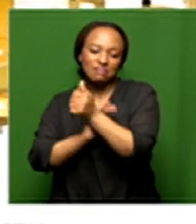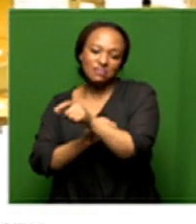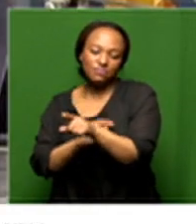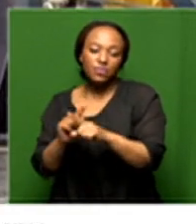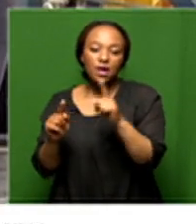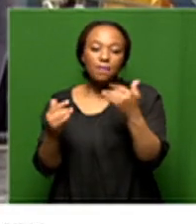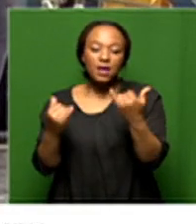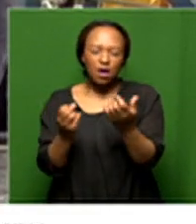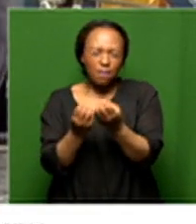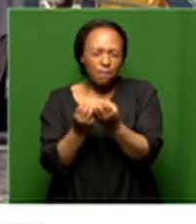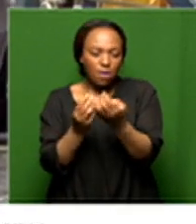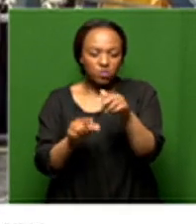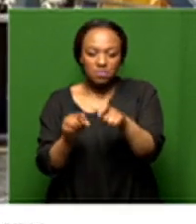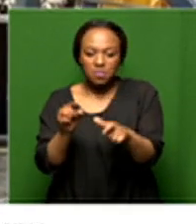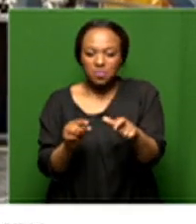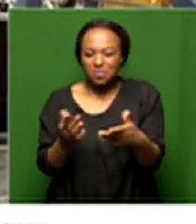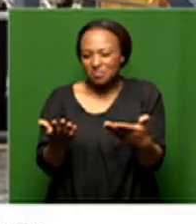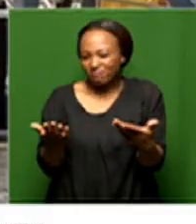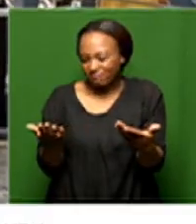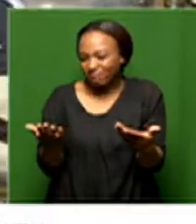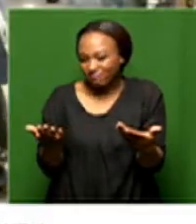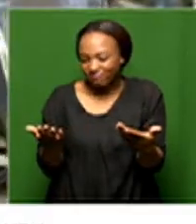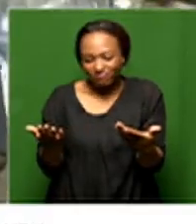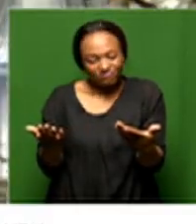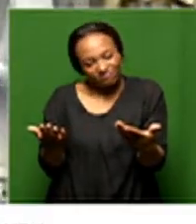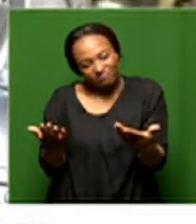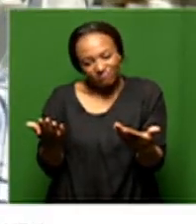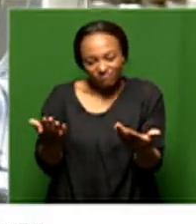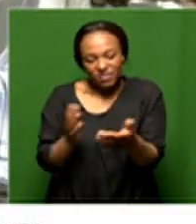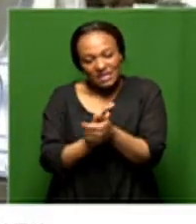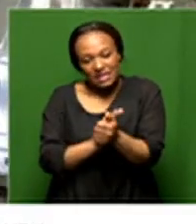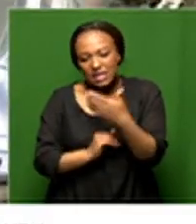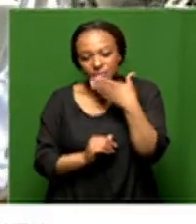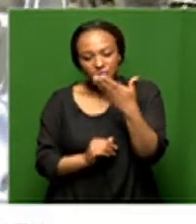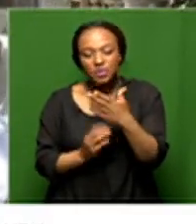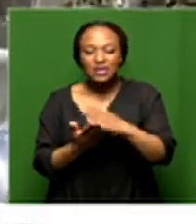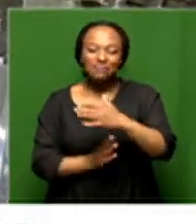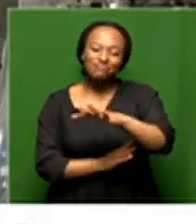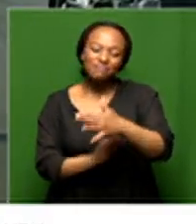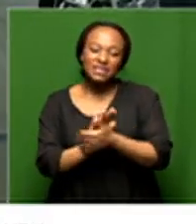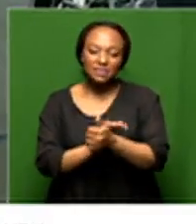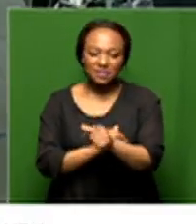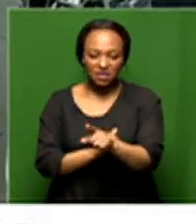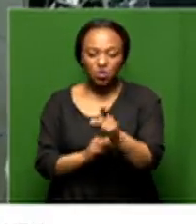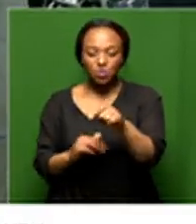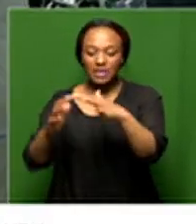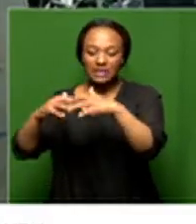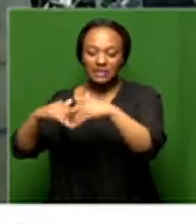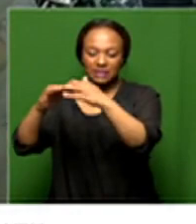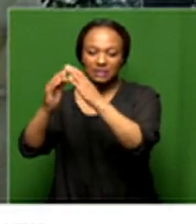the critical mass of our people and are unskilled or have a semi-skilled so you need to design